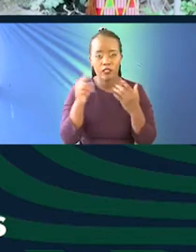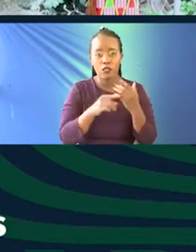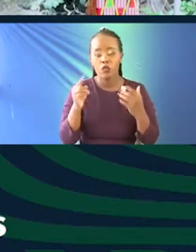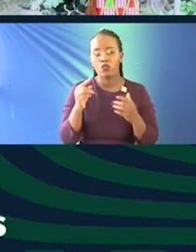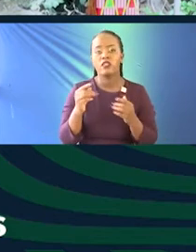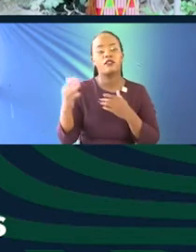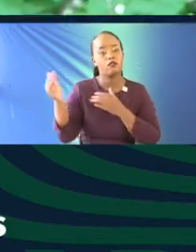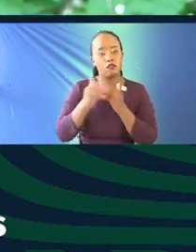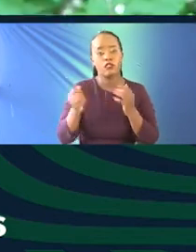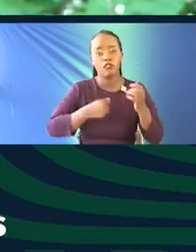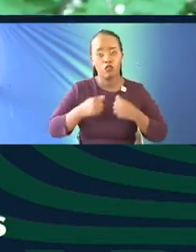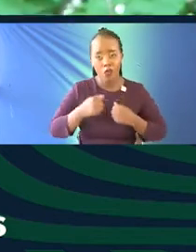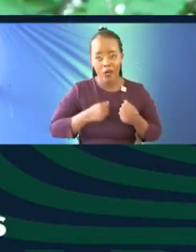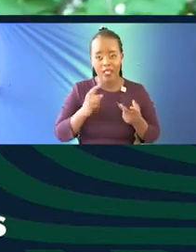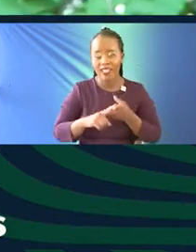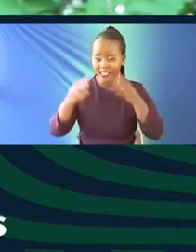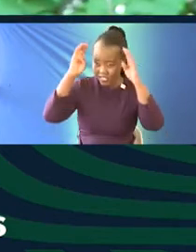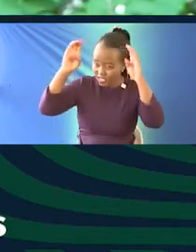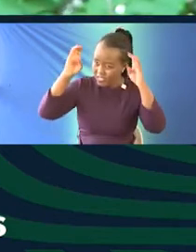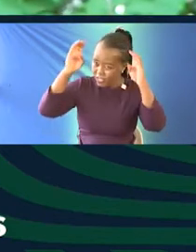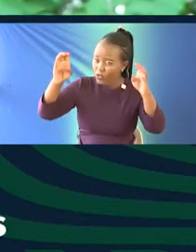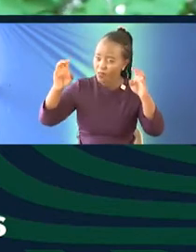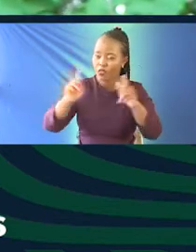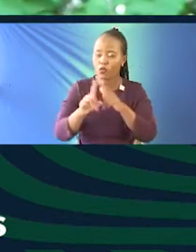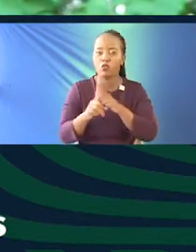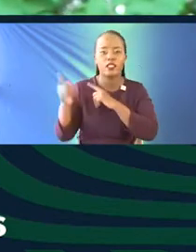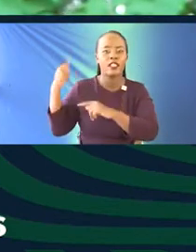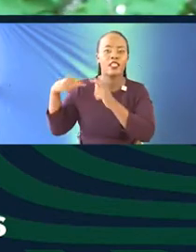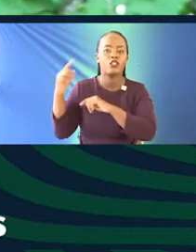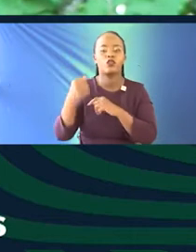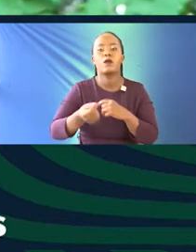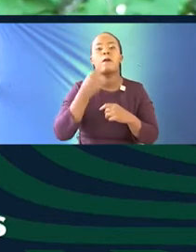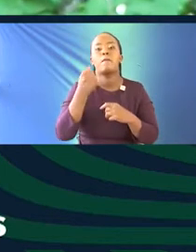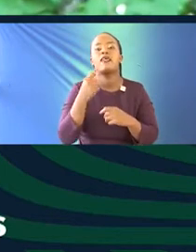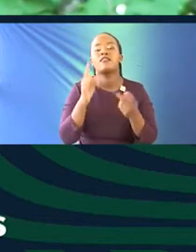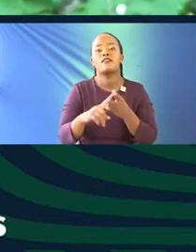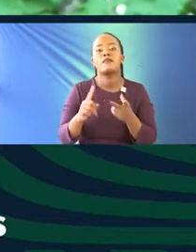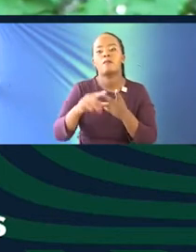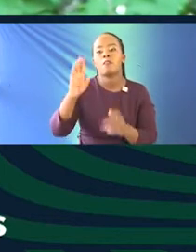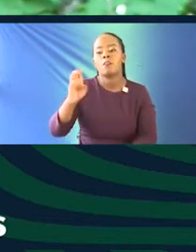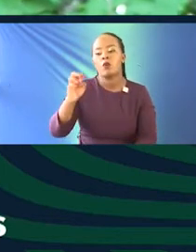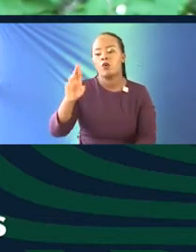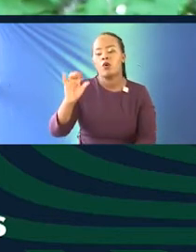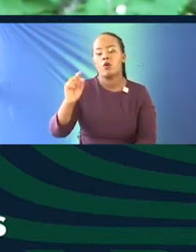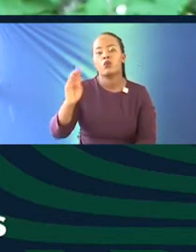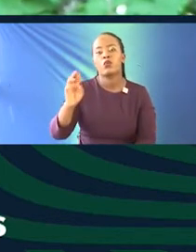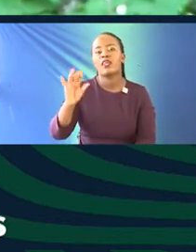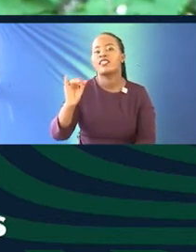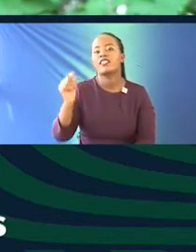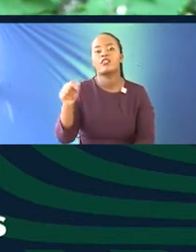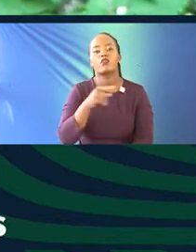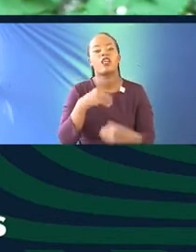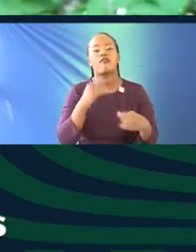Kigali. We want to go to Ethiopia. There's so much going on in there in terms of traditional medicine. Eritrea is just a treasure trove. We have a lot of